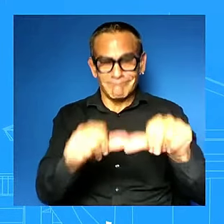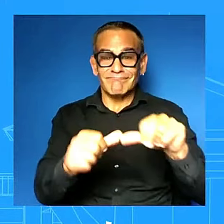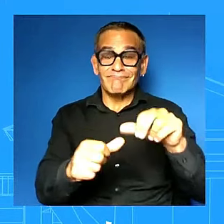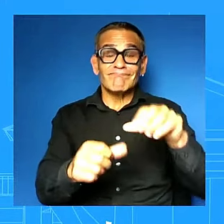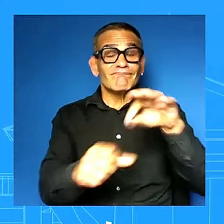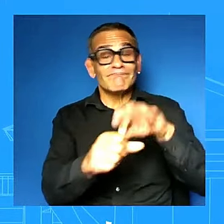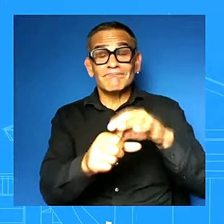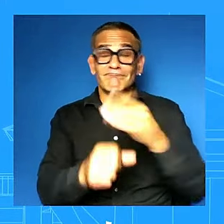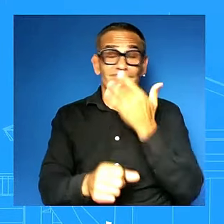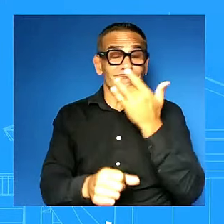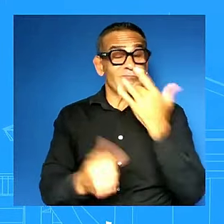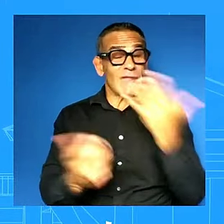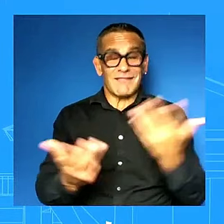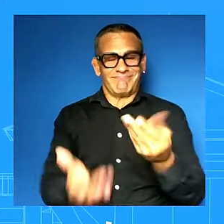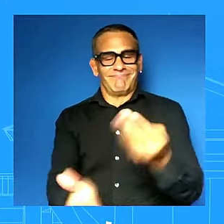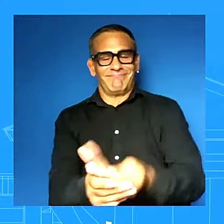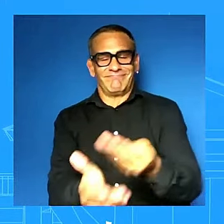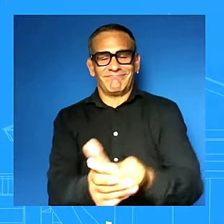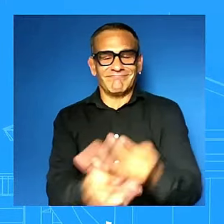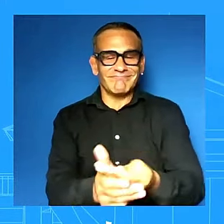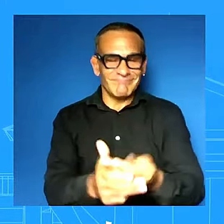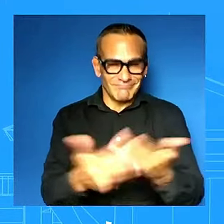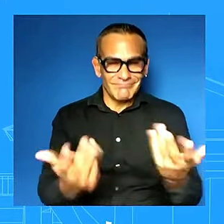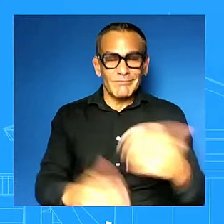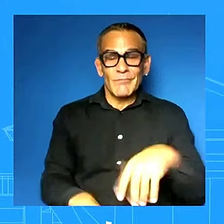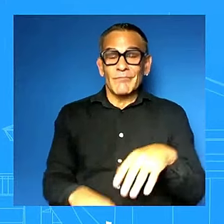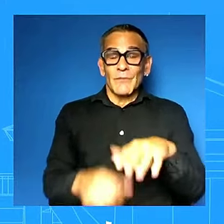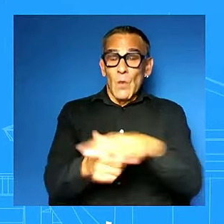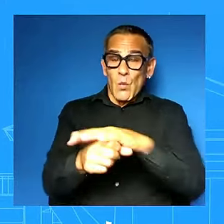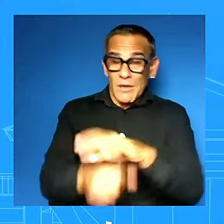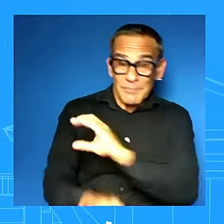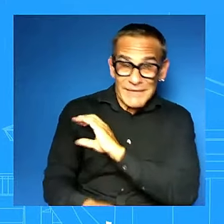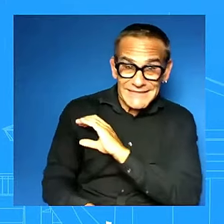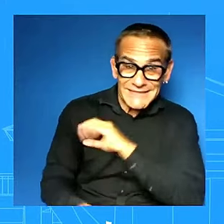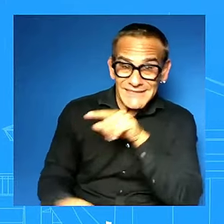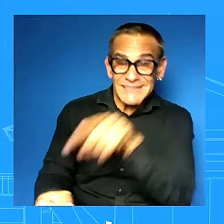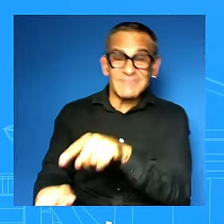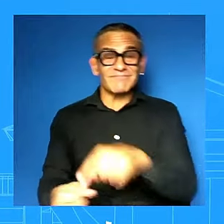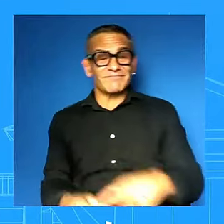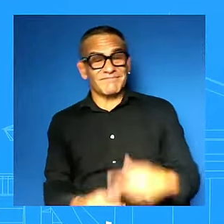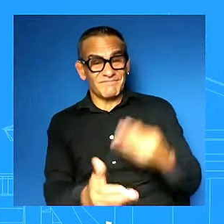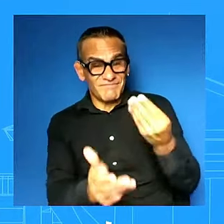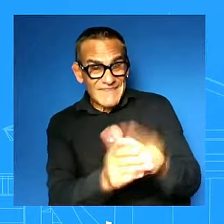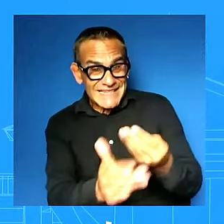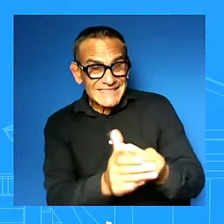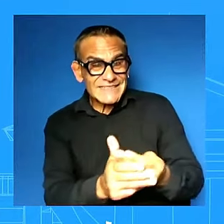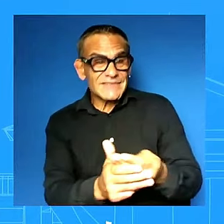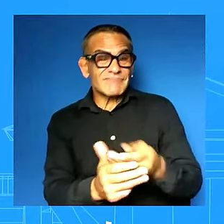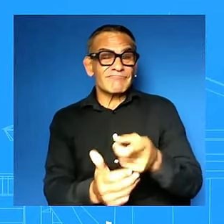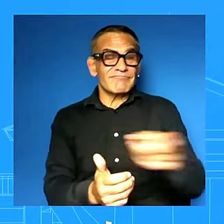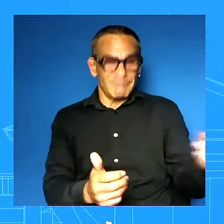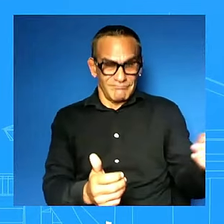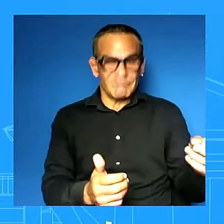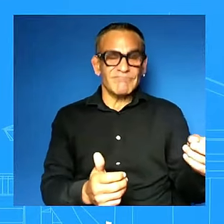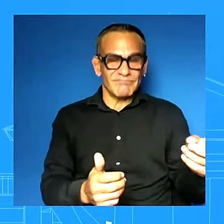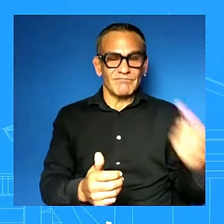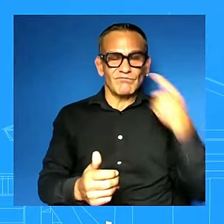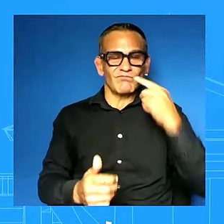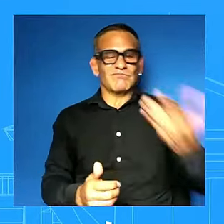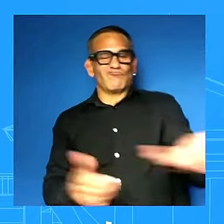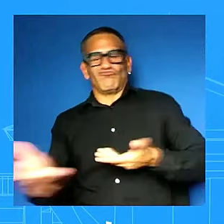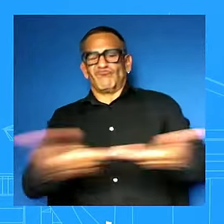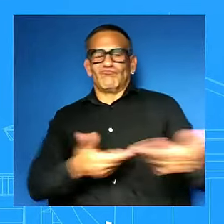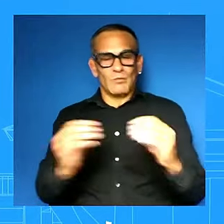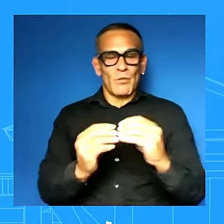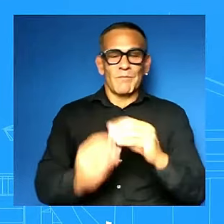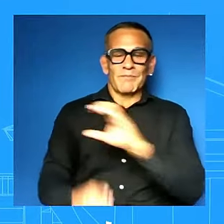local police enforcement to actually have the funding they needed to get more police officers they didn't vote it just say yes to